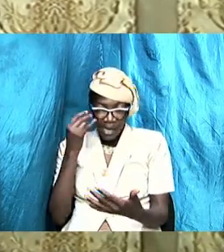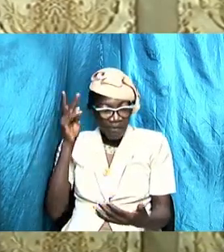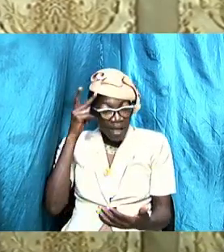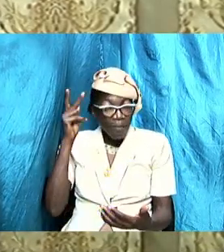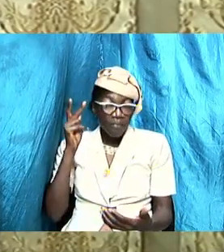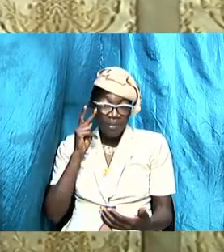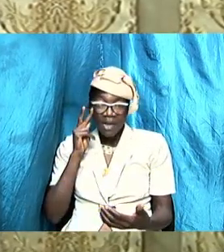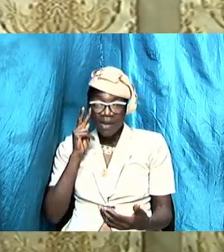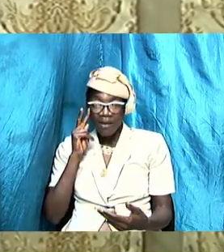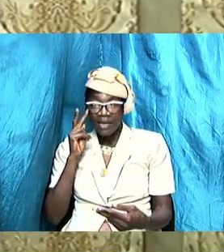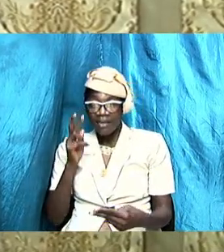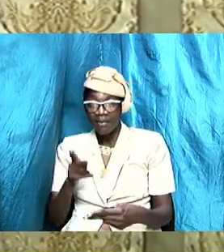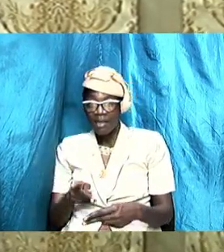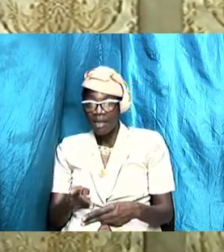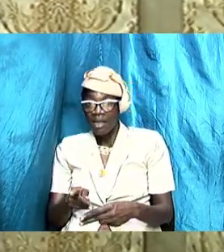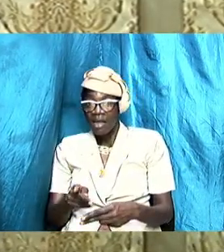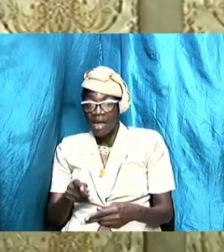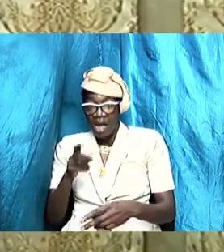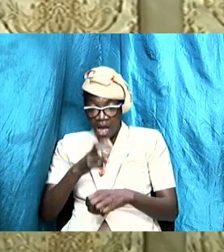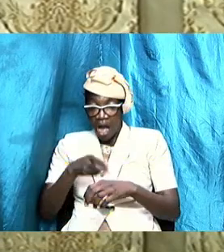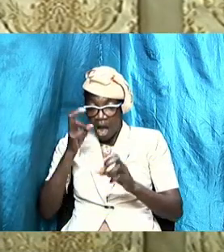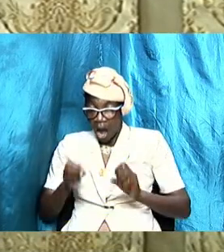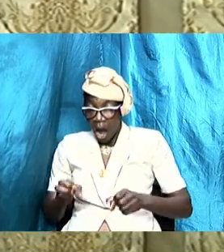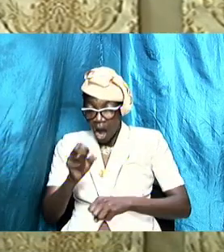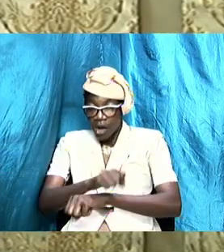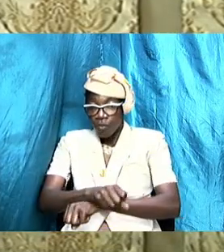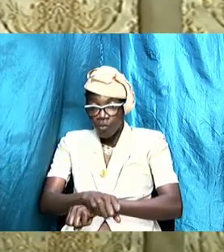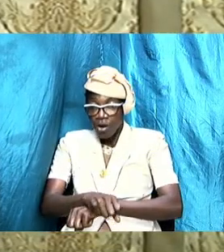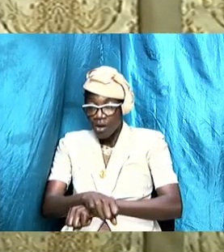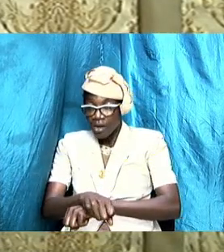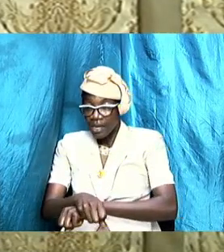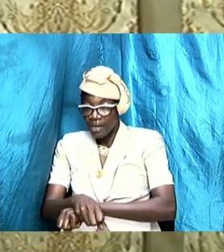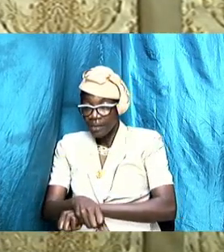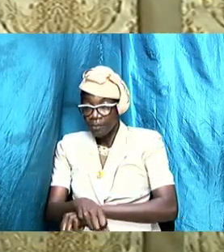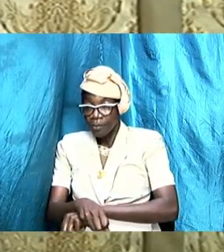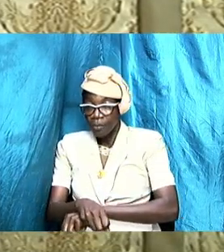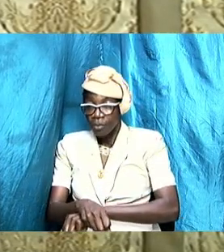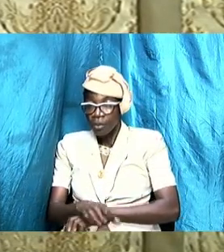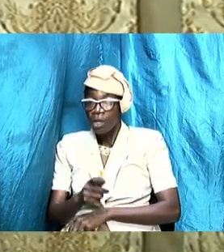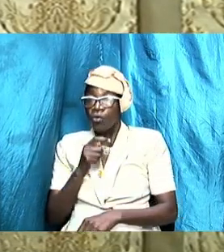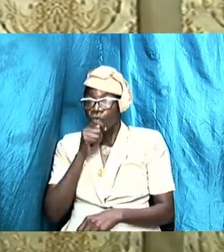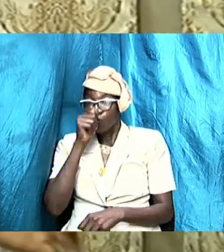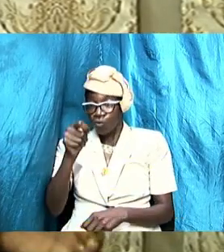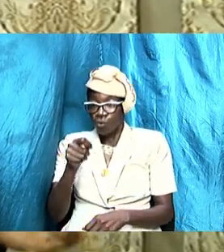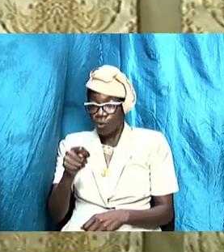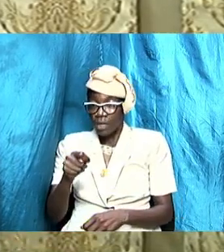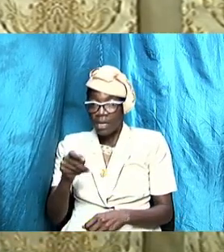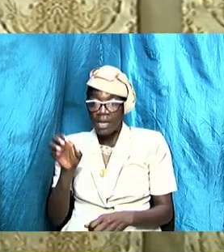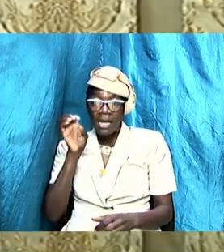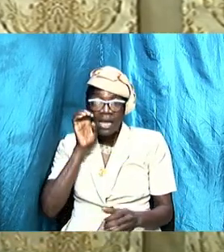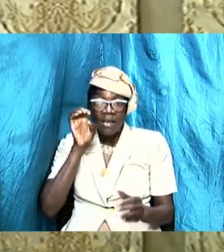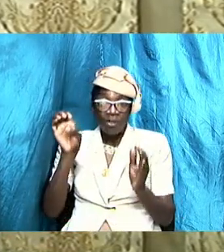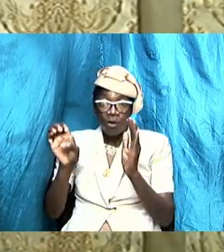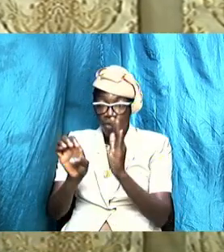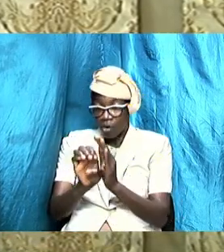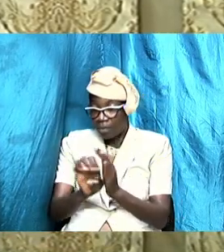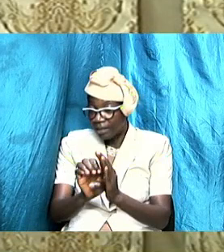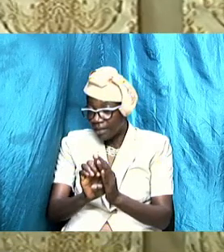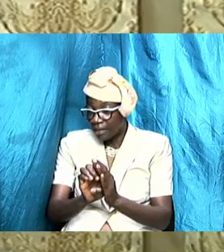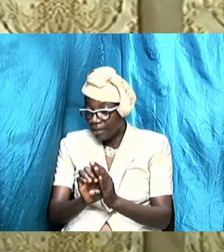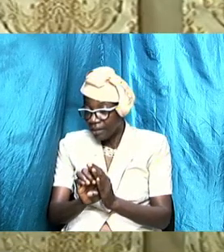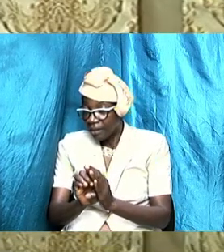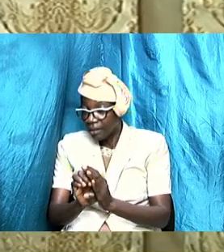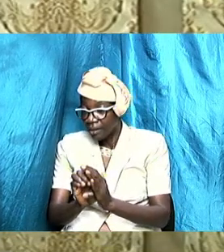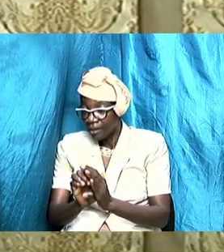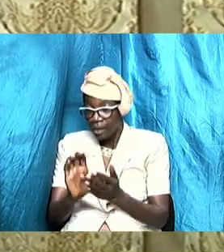hard working moral parents and instilled those qualities in him if the community was a little village that looked out